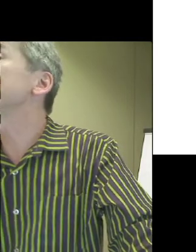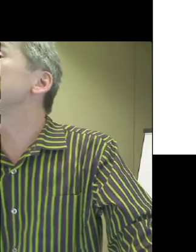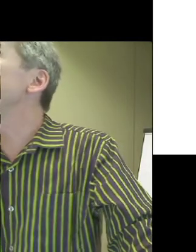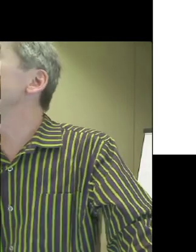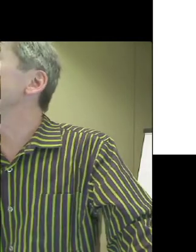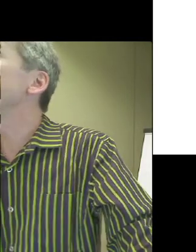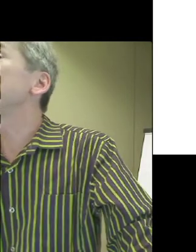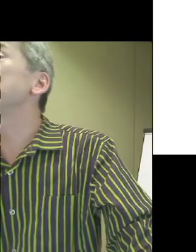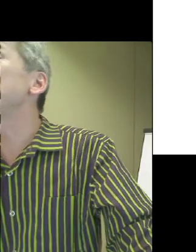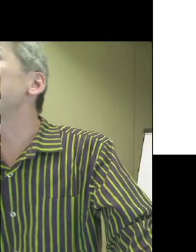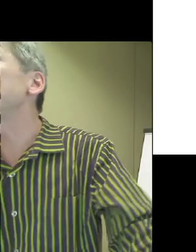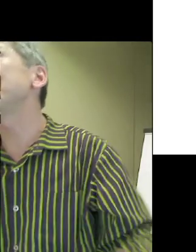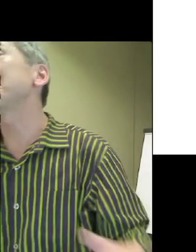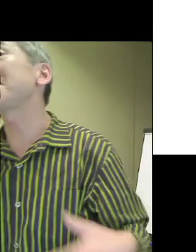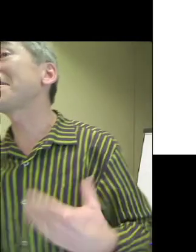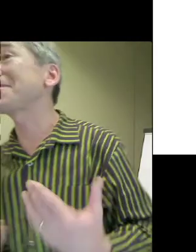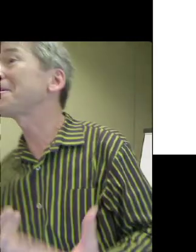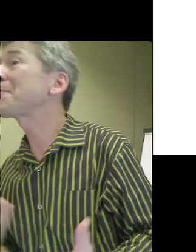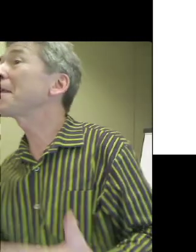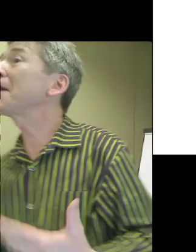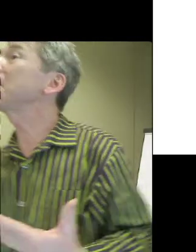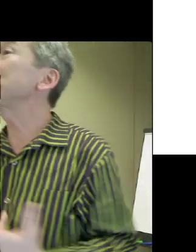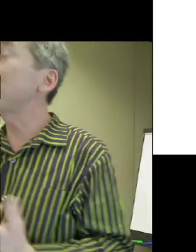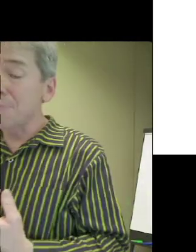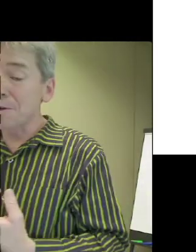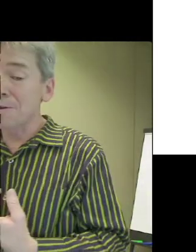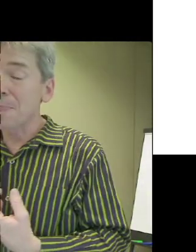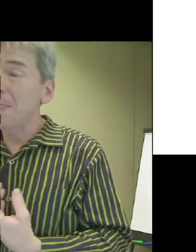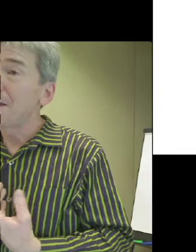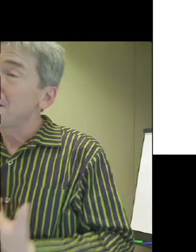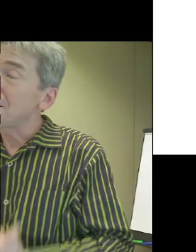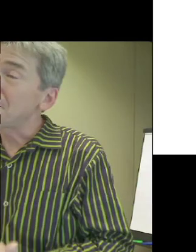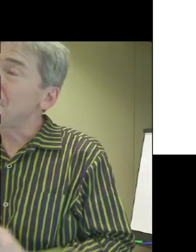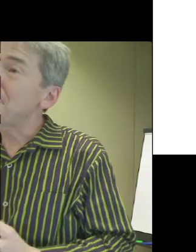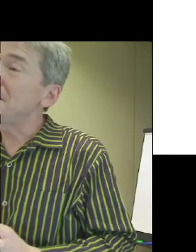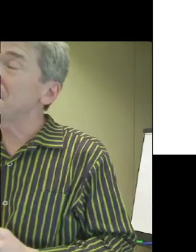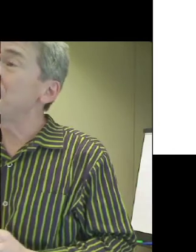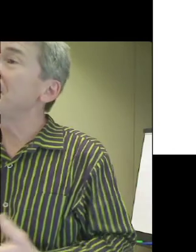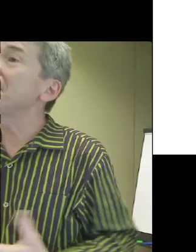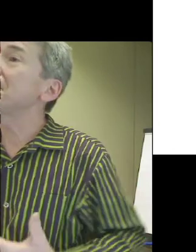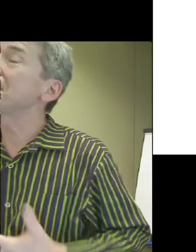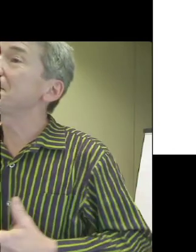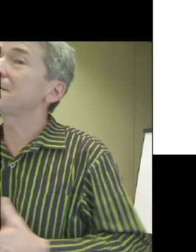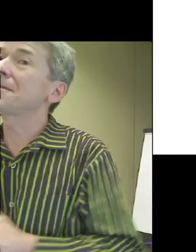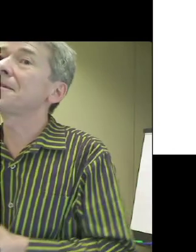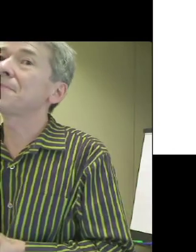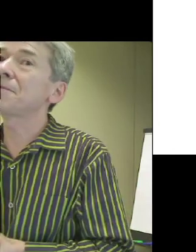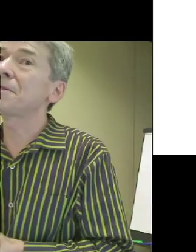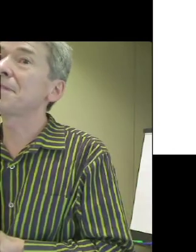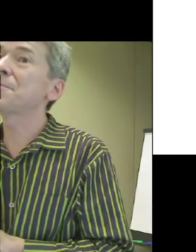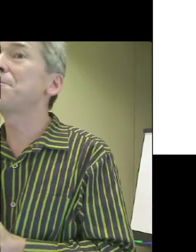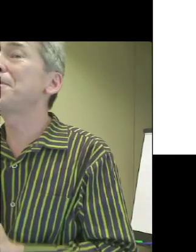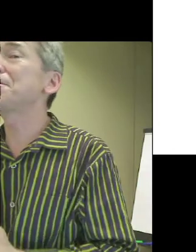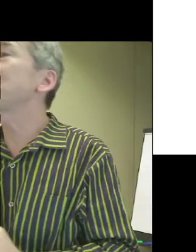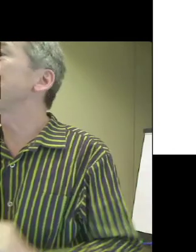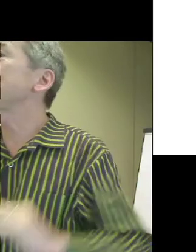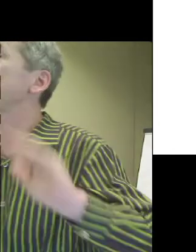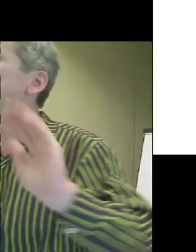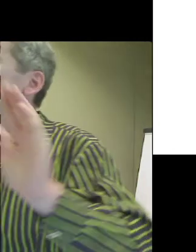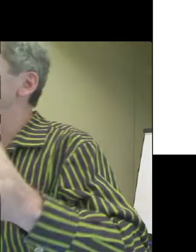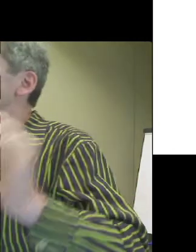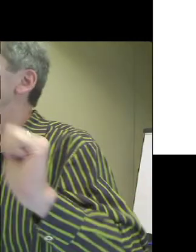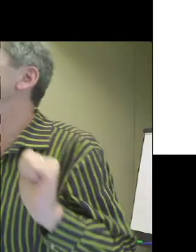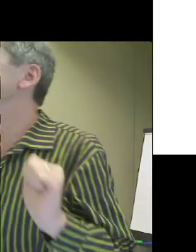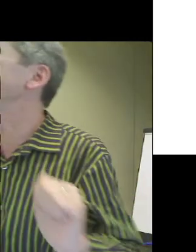level, similarly with people with dyslexia. And we could go on. A very compelling statistic, which comes from a piece of